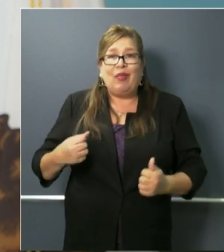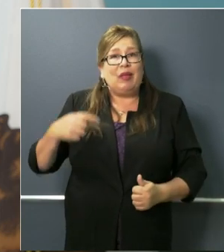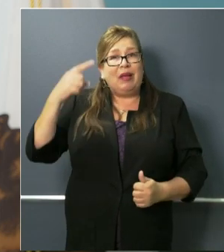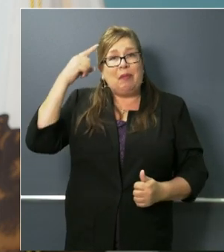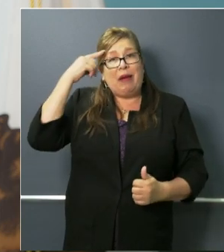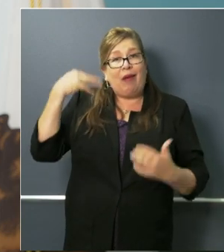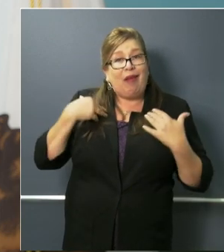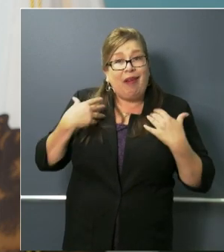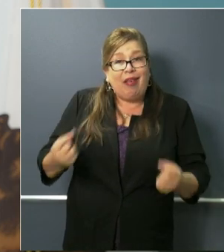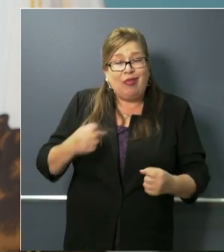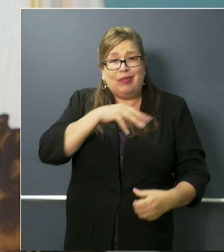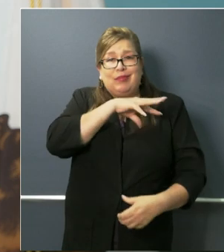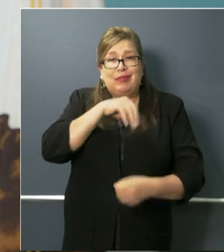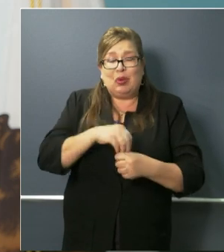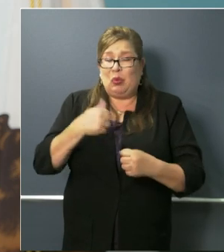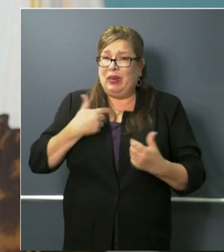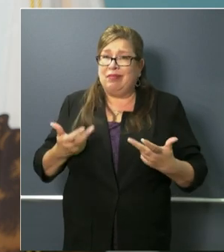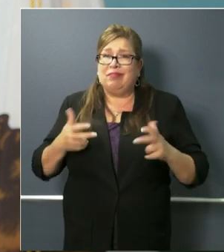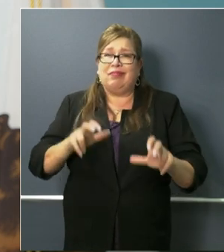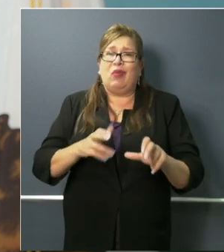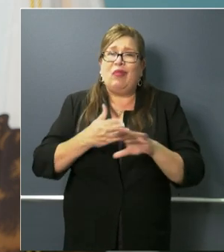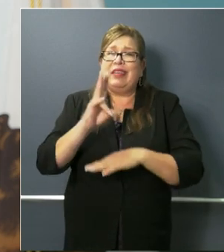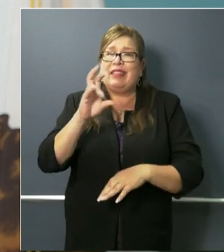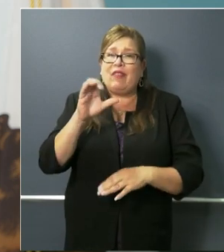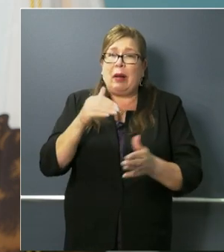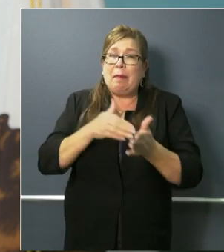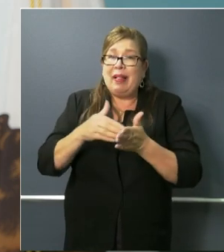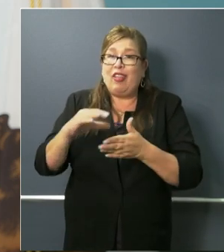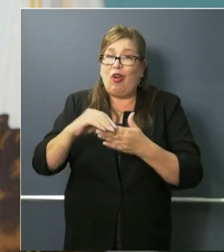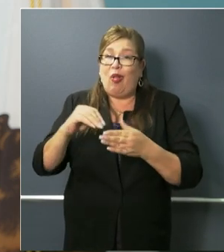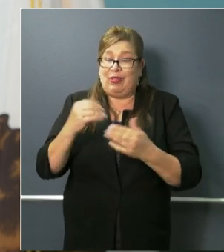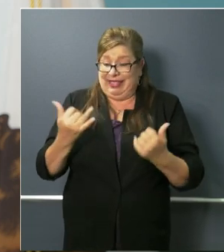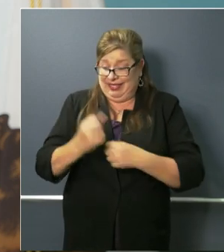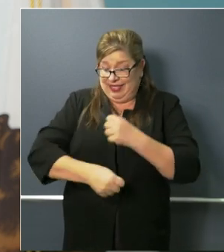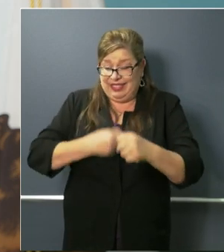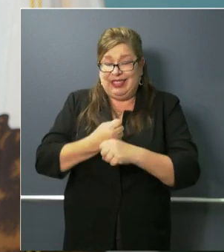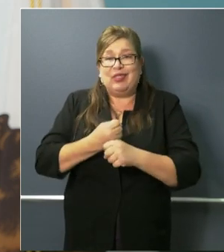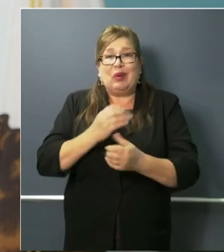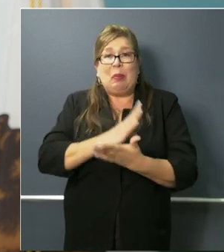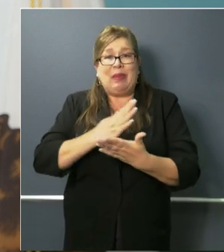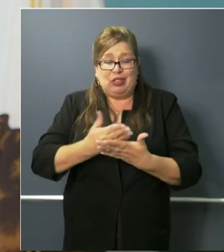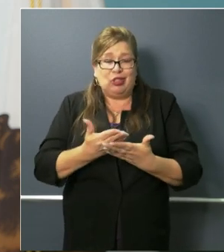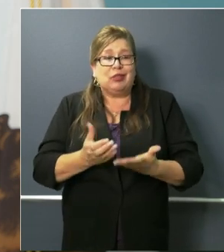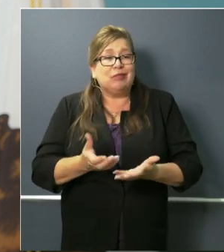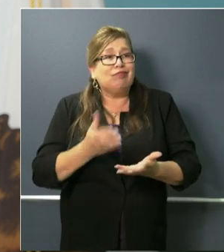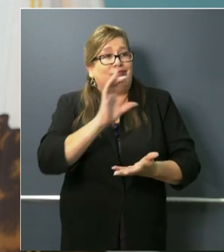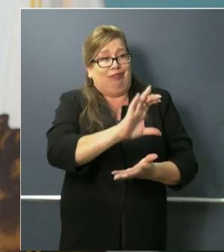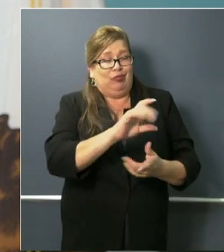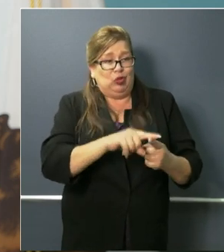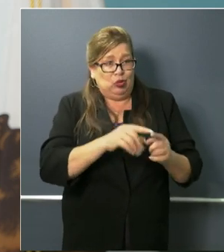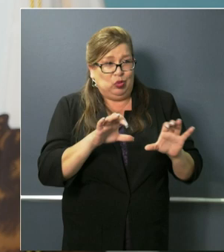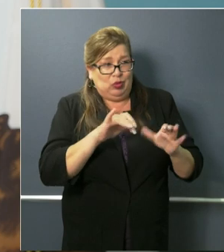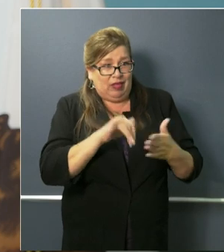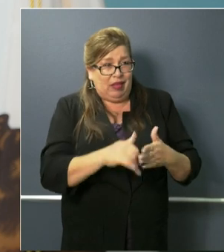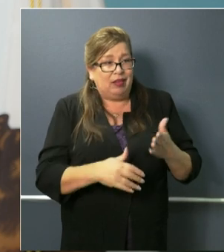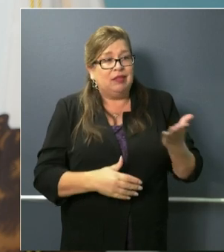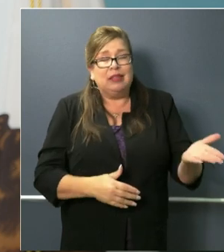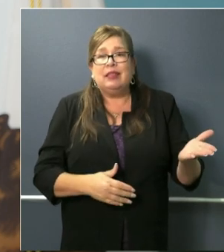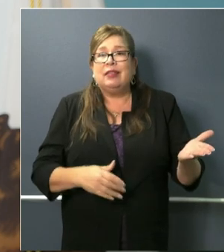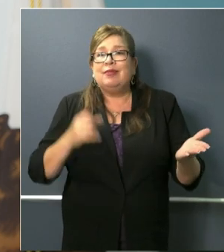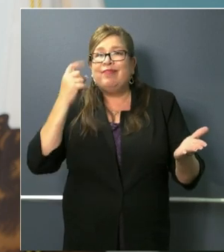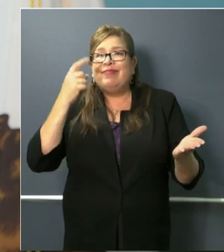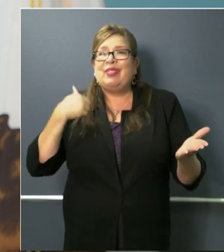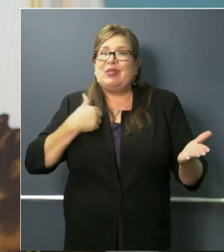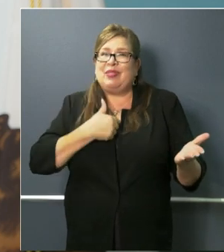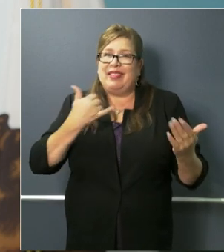close to 700 million dollars just in this fiscal year and our budget proposal to advance that uh obviously you know we're doing a lot more on single